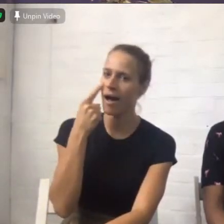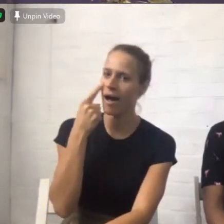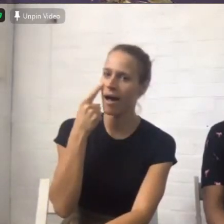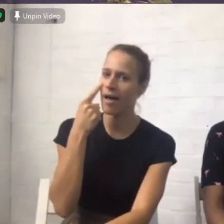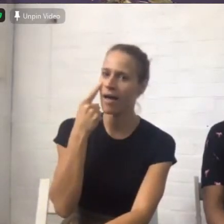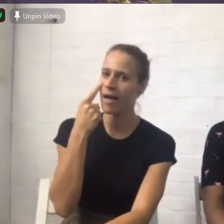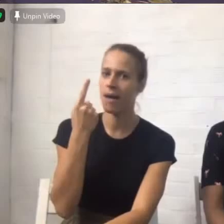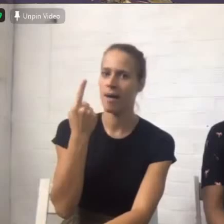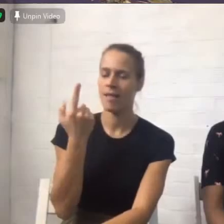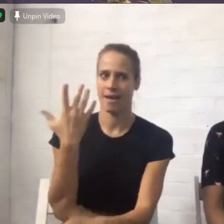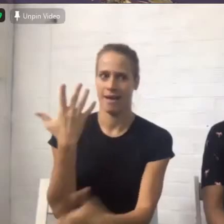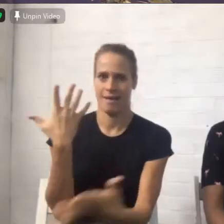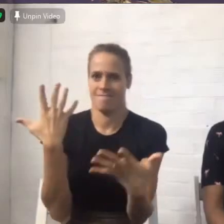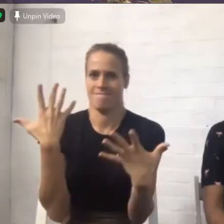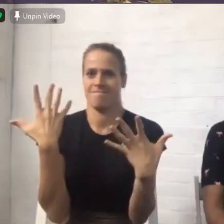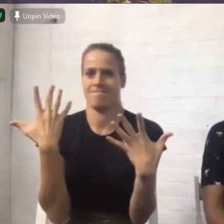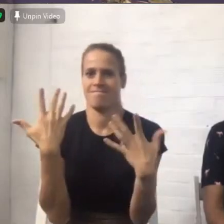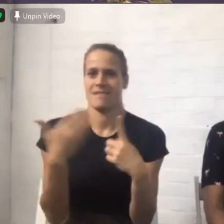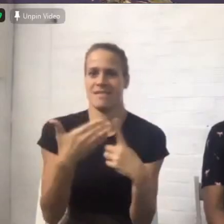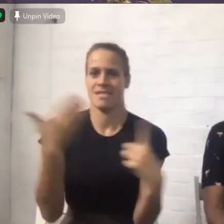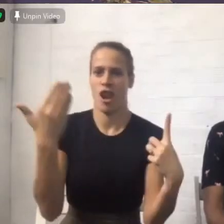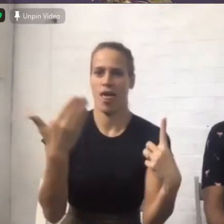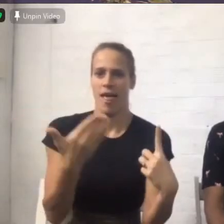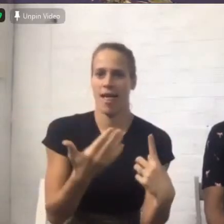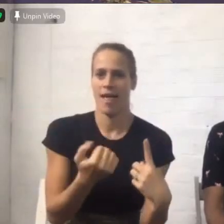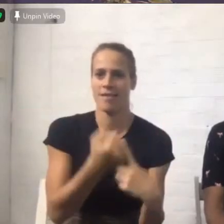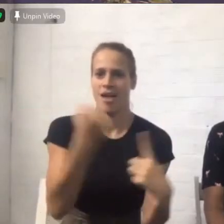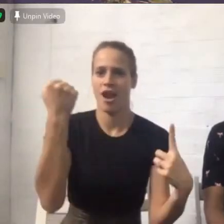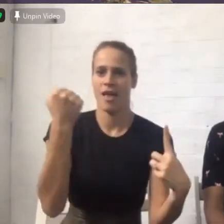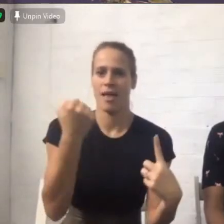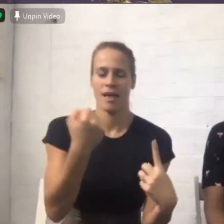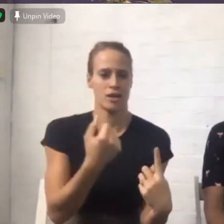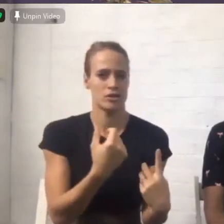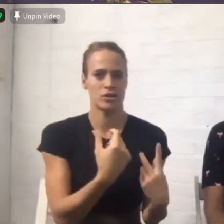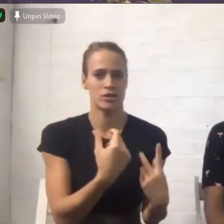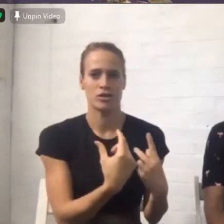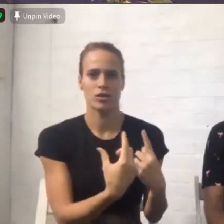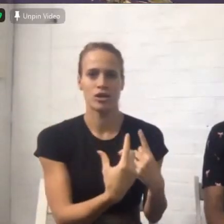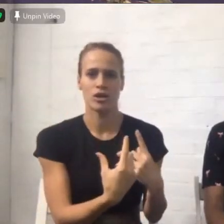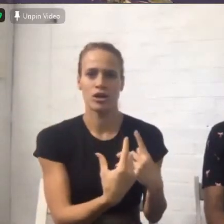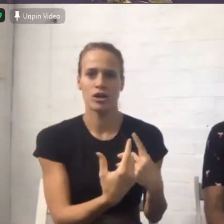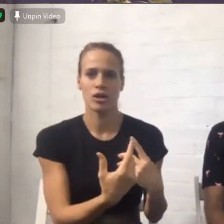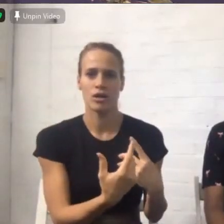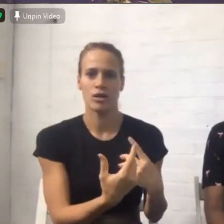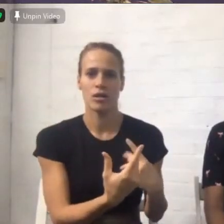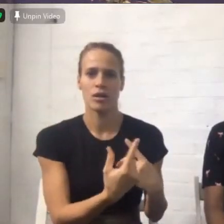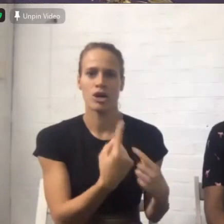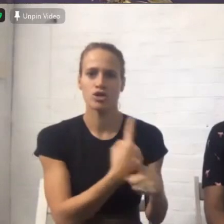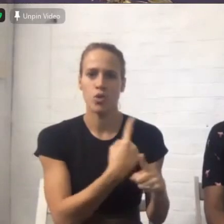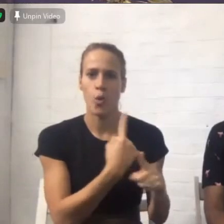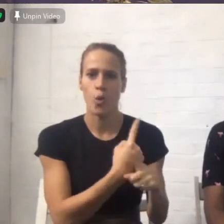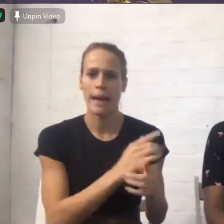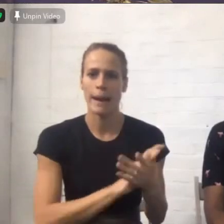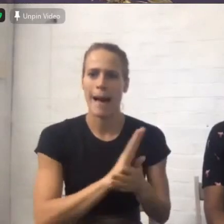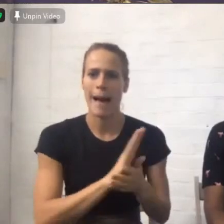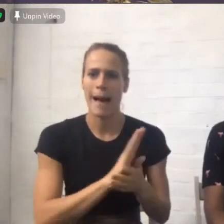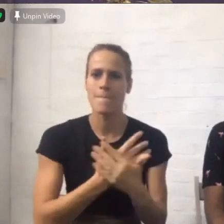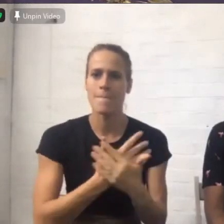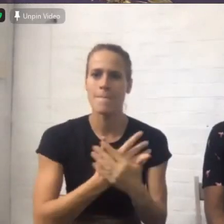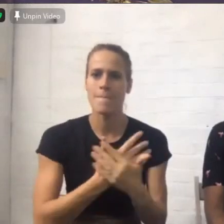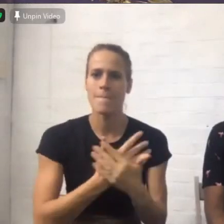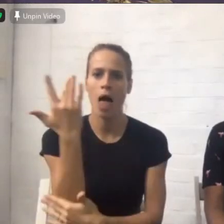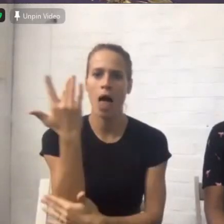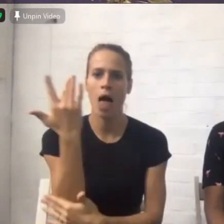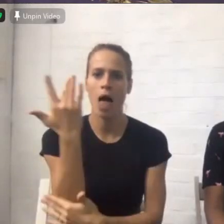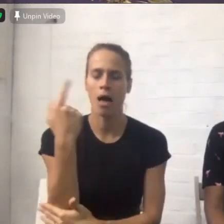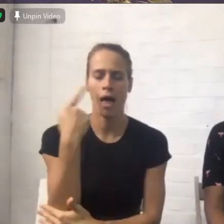and suddenly they start talking to you about plants you know I think dad you know I think the winter jasmine would go really